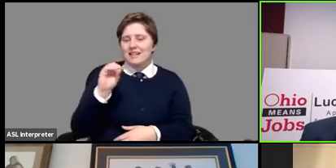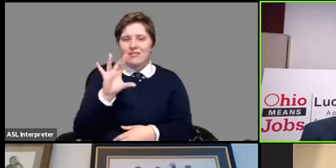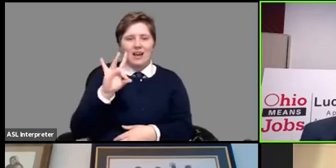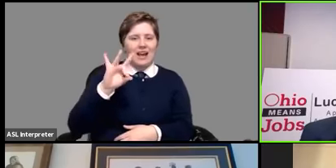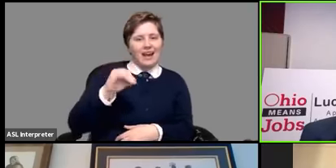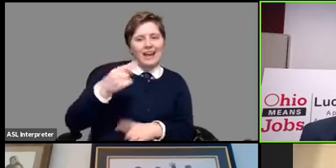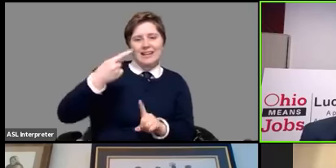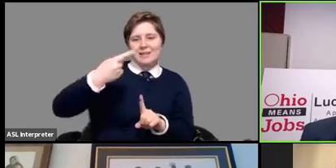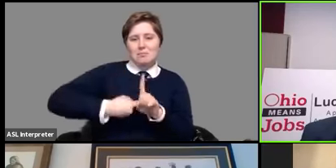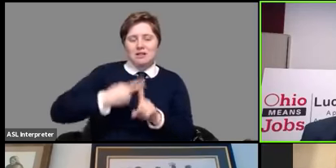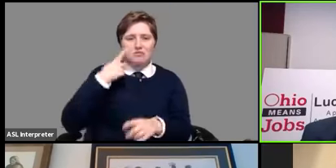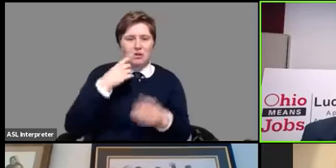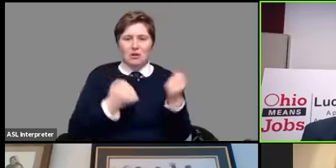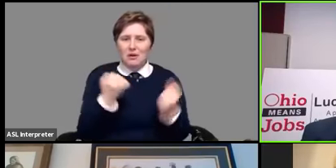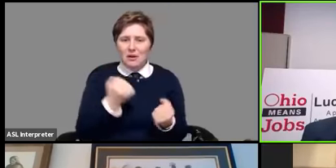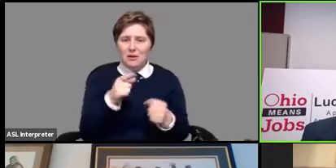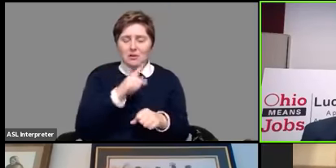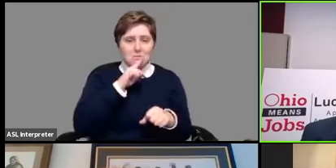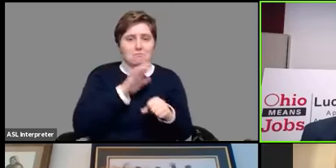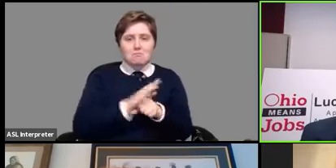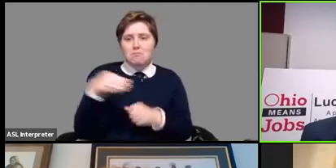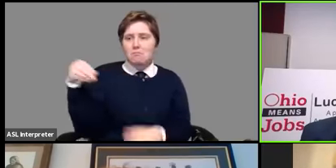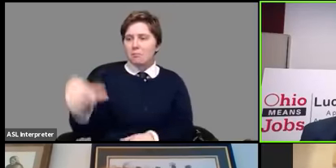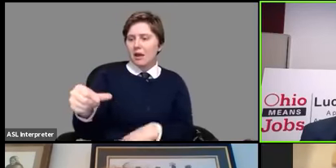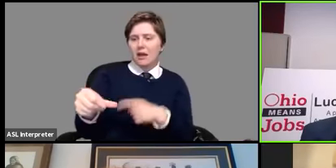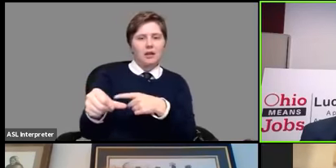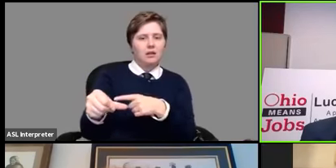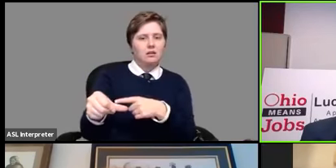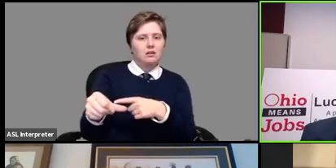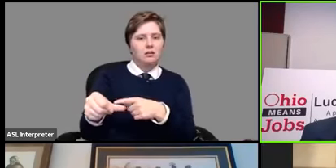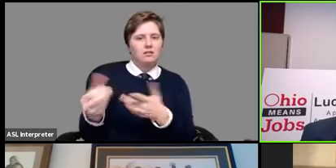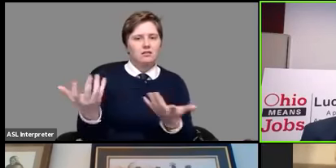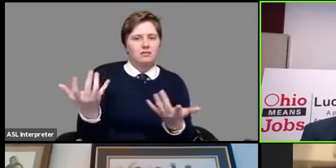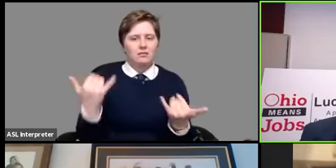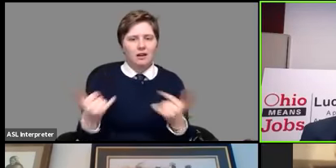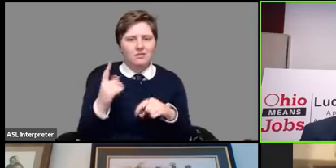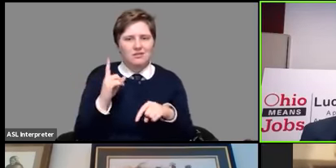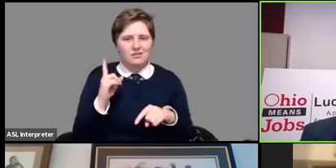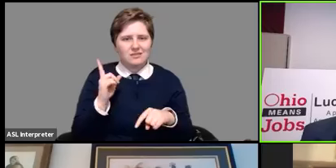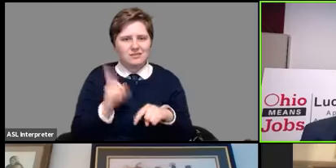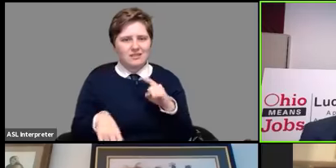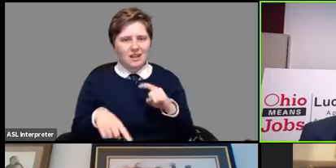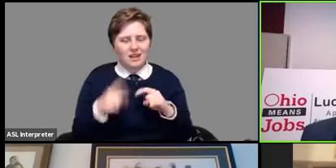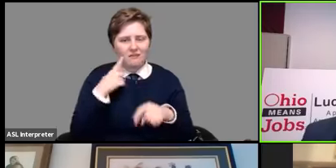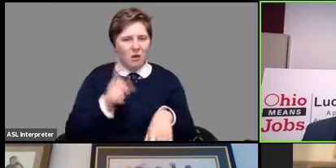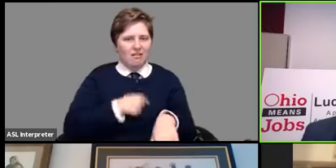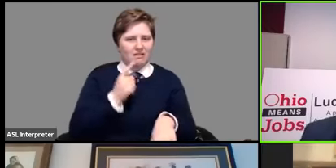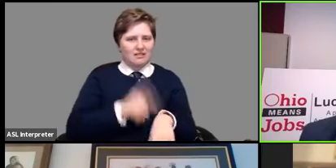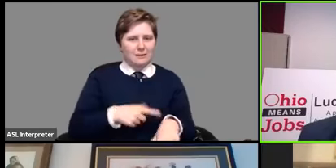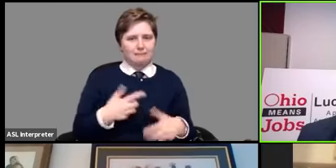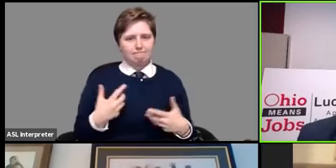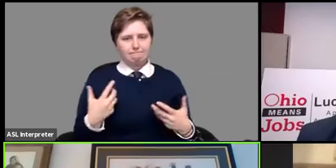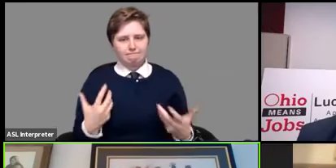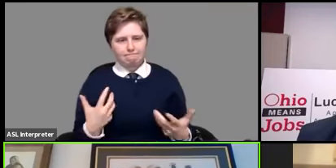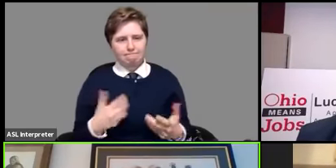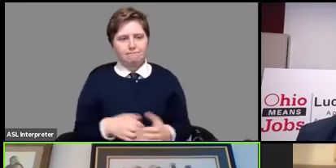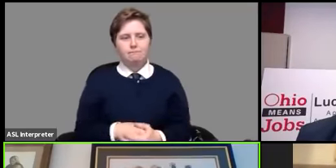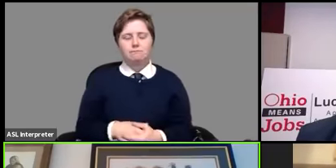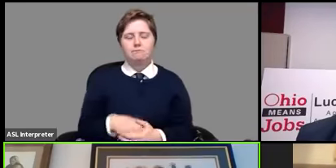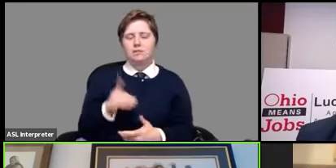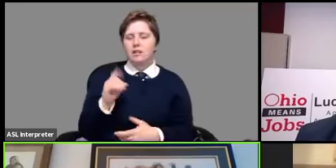months for a car that you're committing to that you may not be able to commit to uh from for long term okay